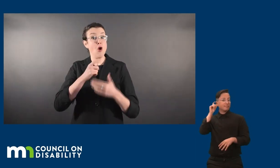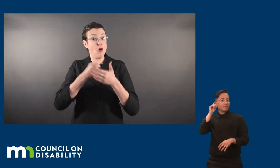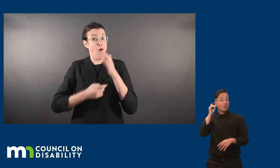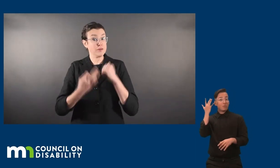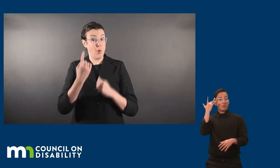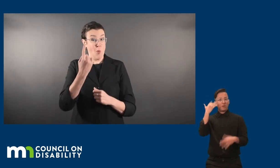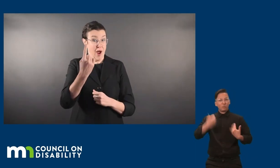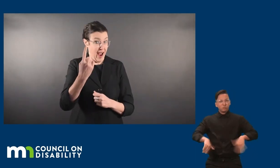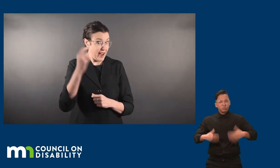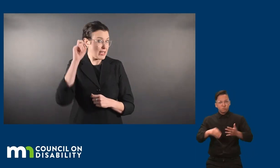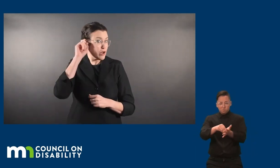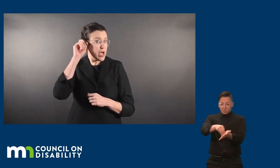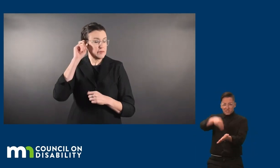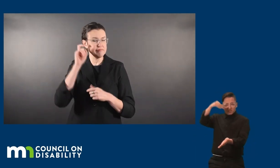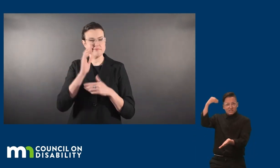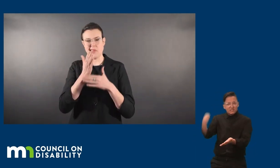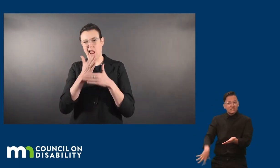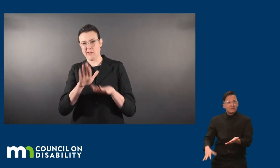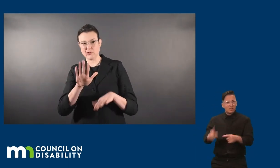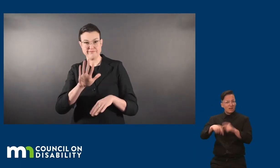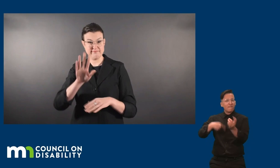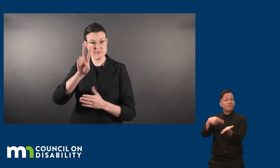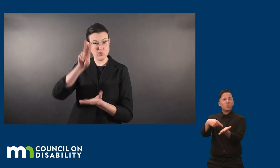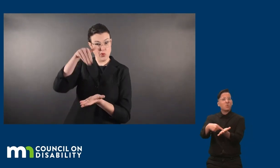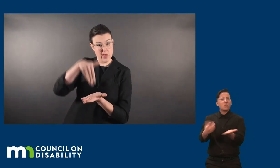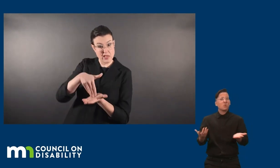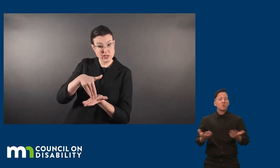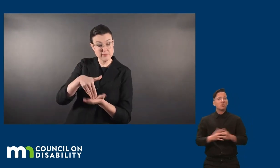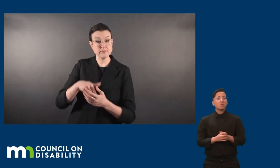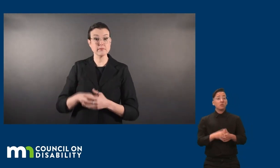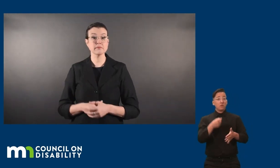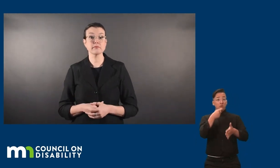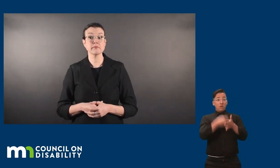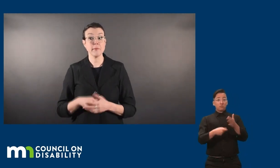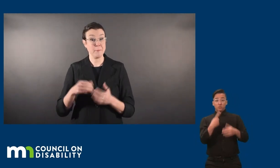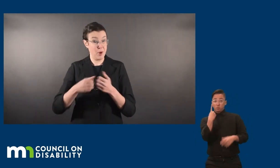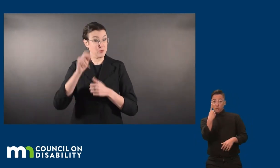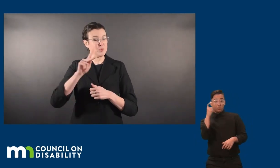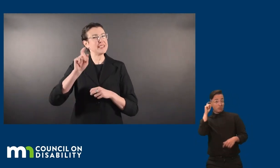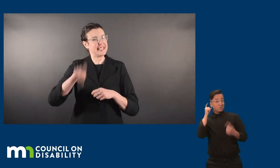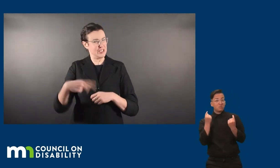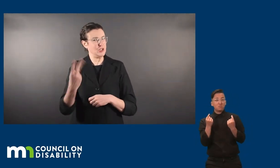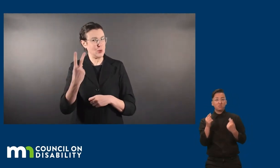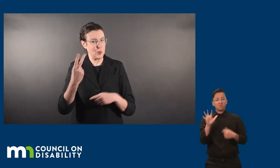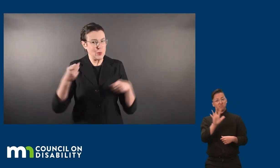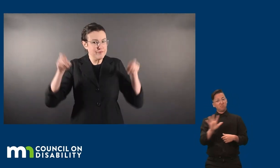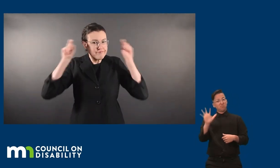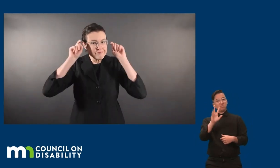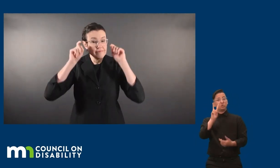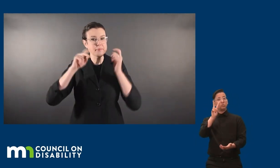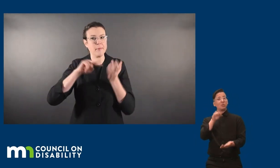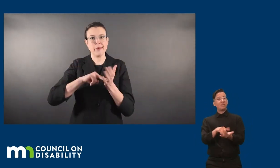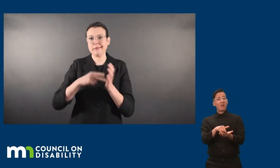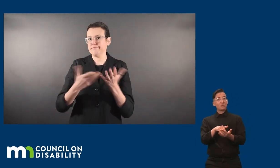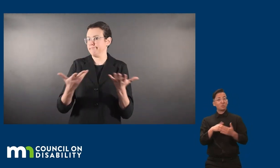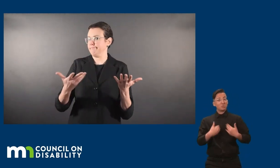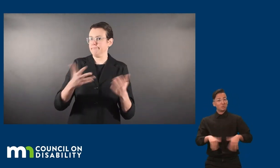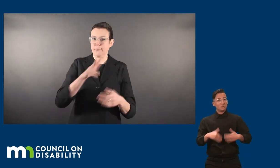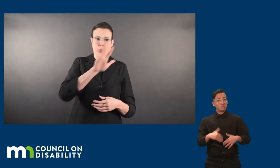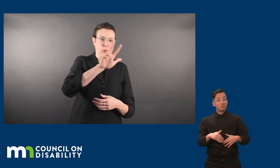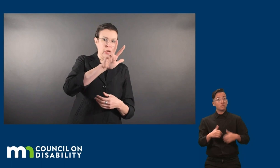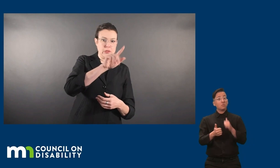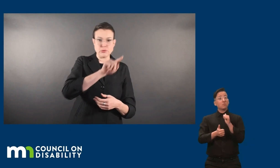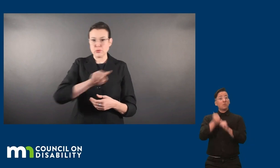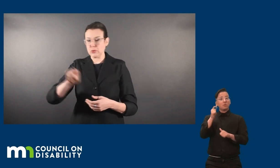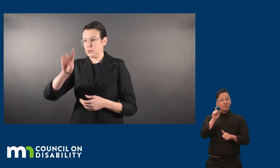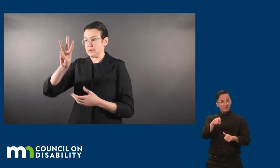The cost of one hearing aid averages $2,000. And most people need two. That means